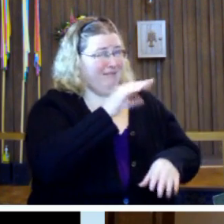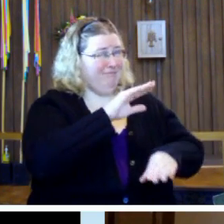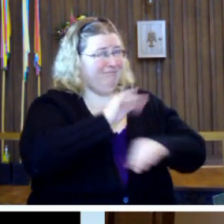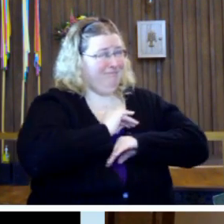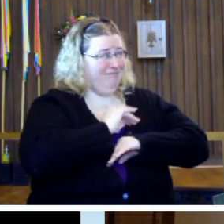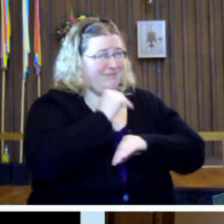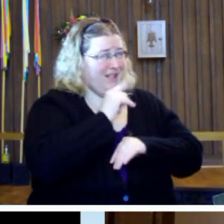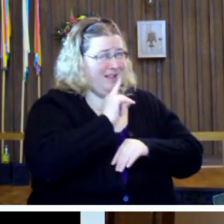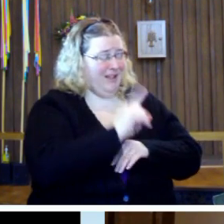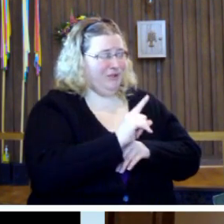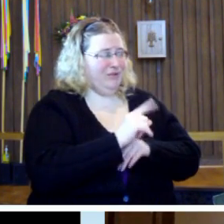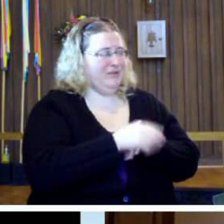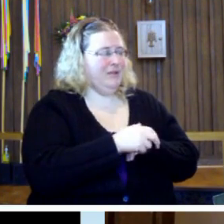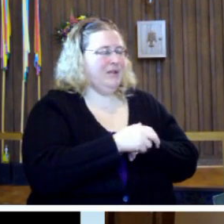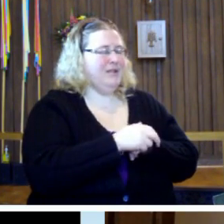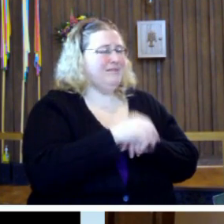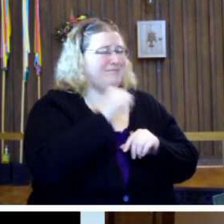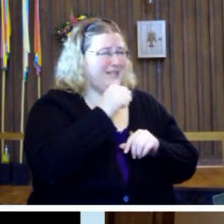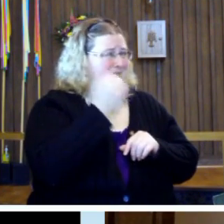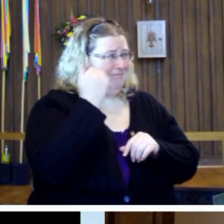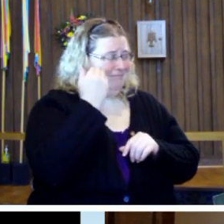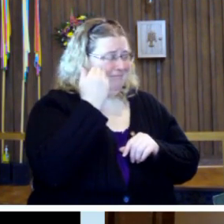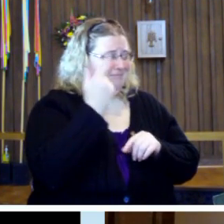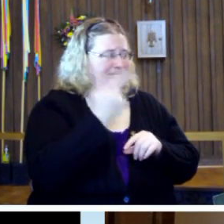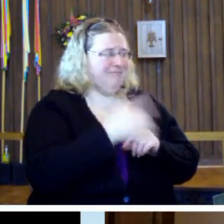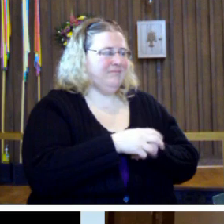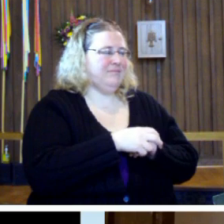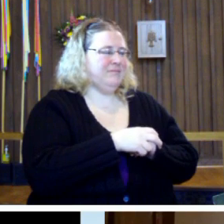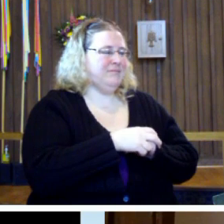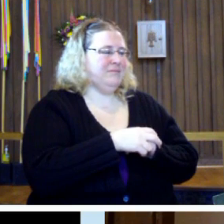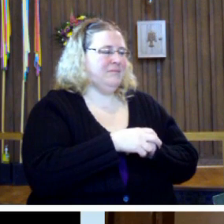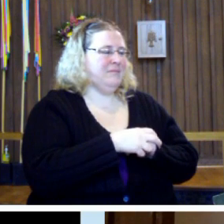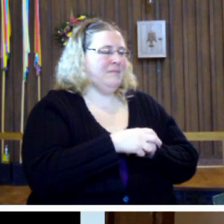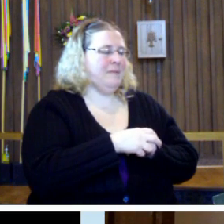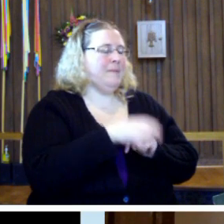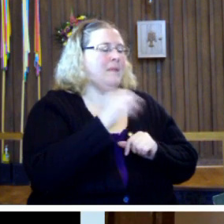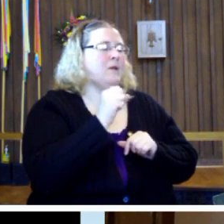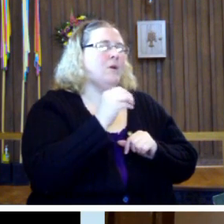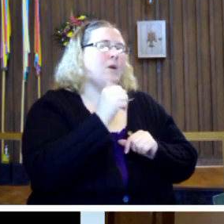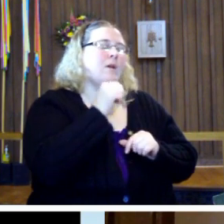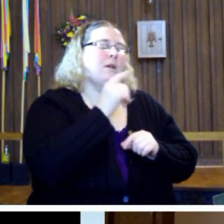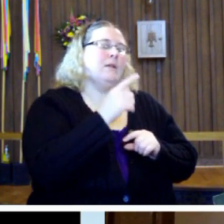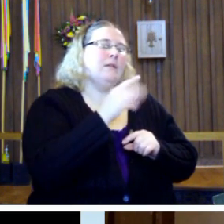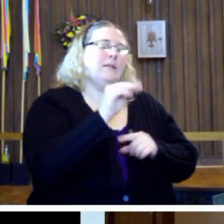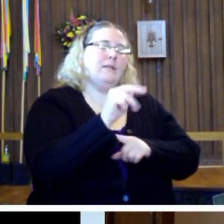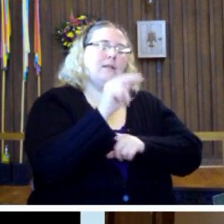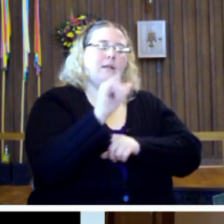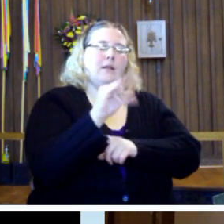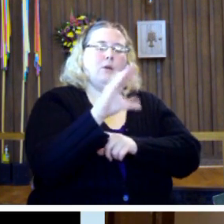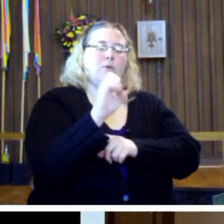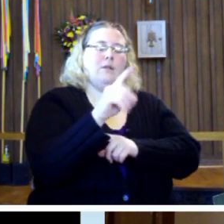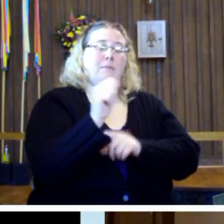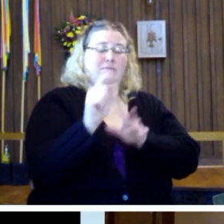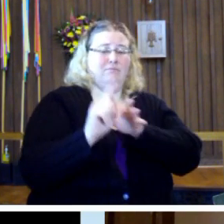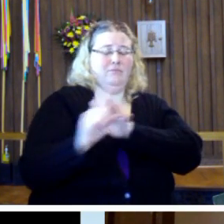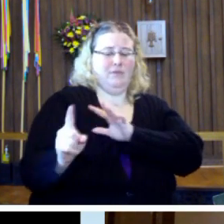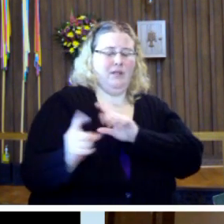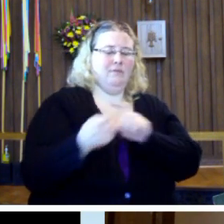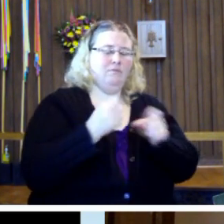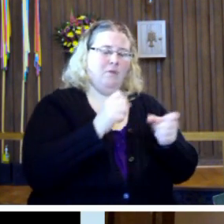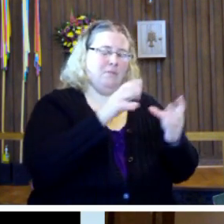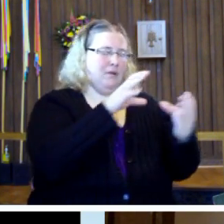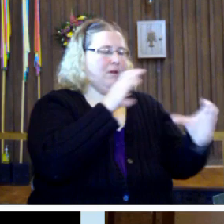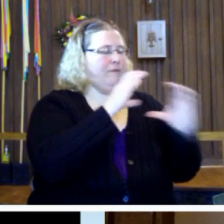get it. It doesn't make sense. So it seems like Nicodemus goes away from this encounter